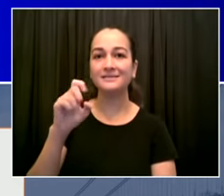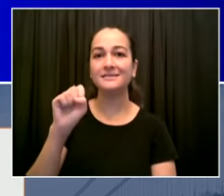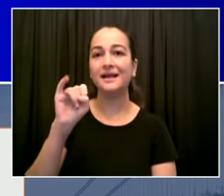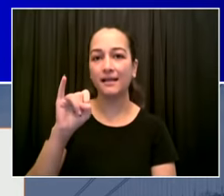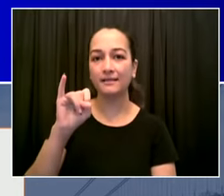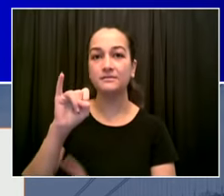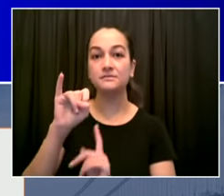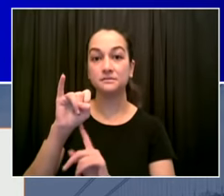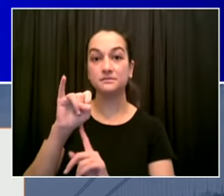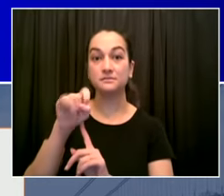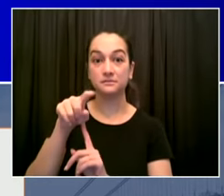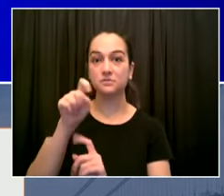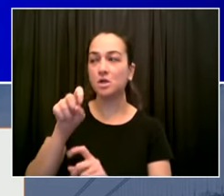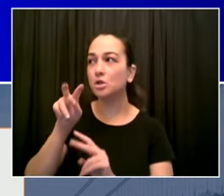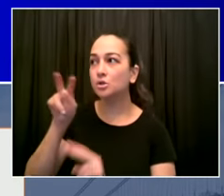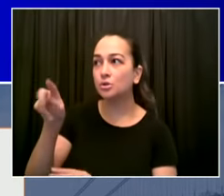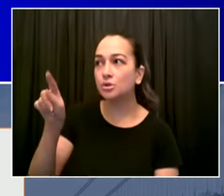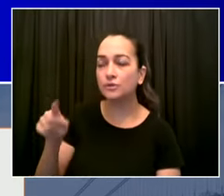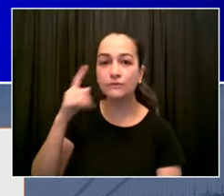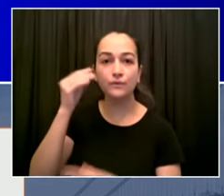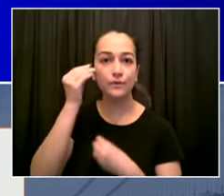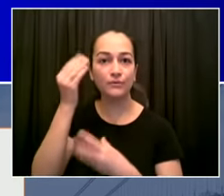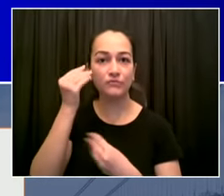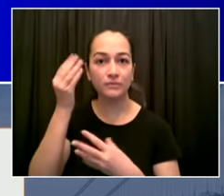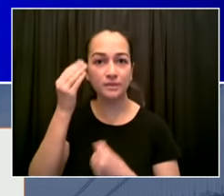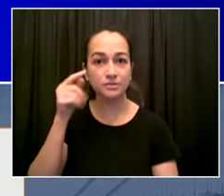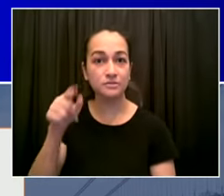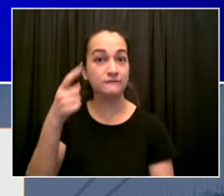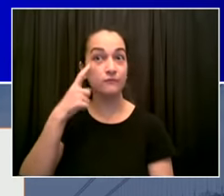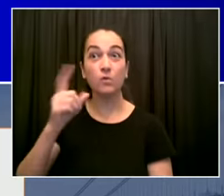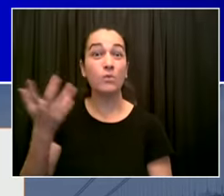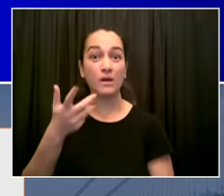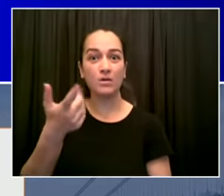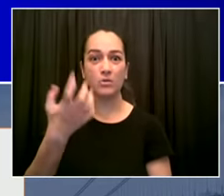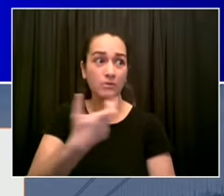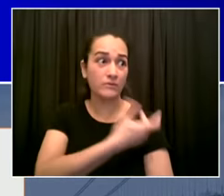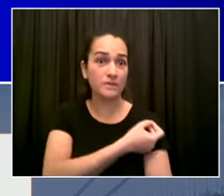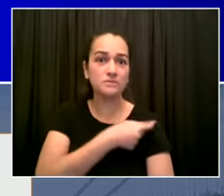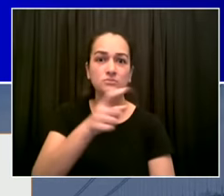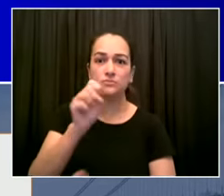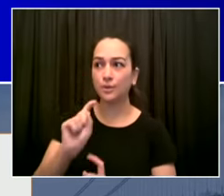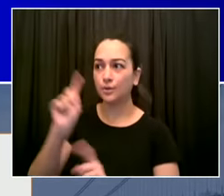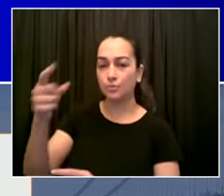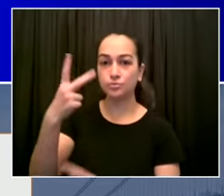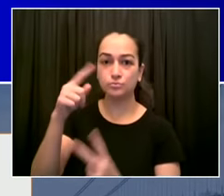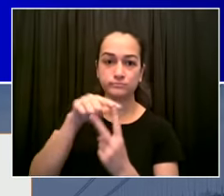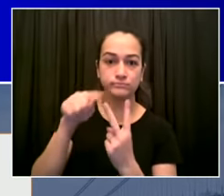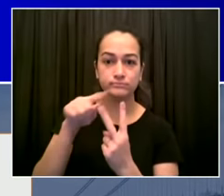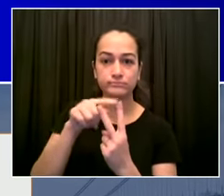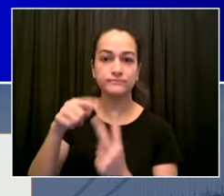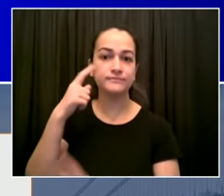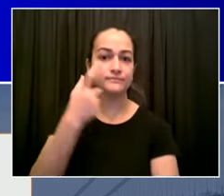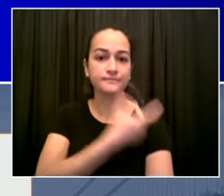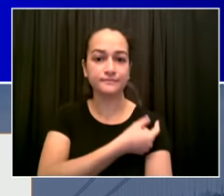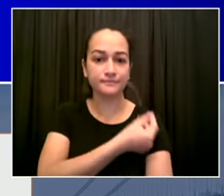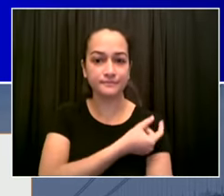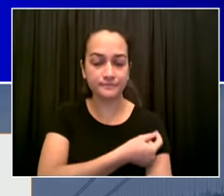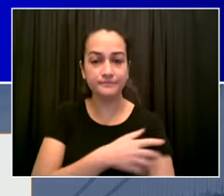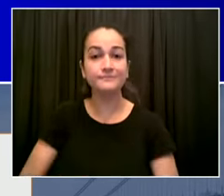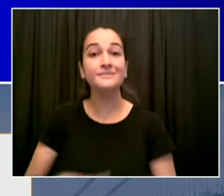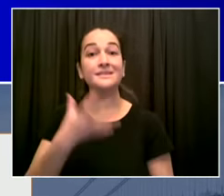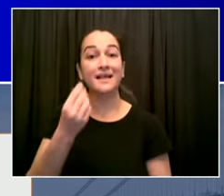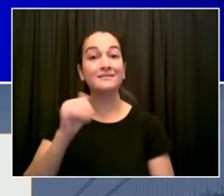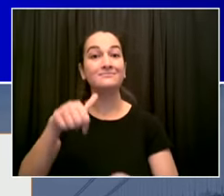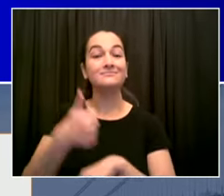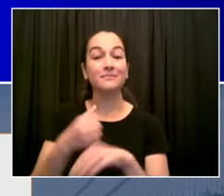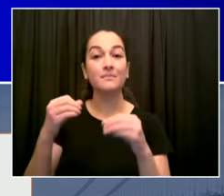and we're going to again have those mobile vaccination sites all across the borough and they're telling me on the screen they're going to show you are you showing it on the